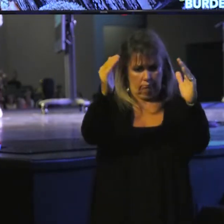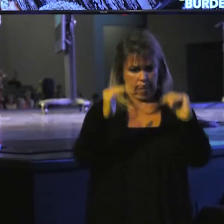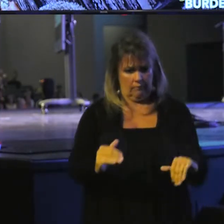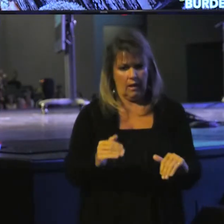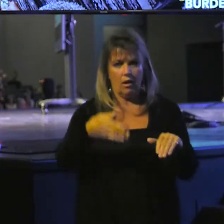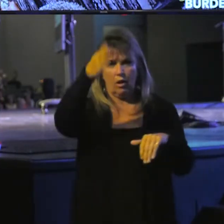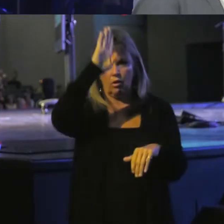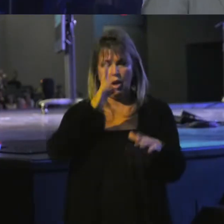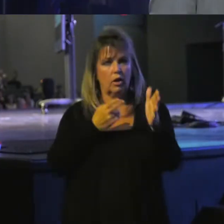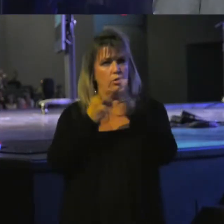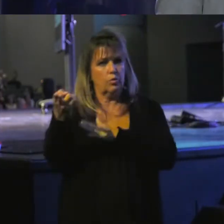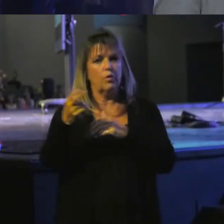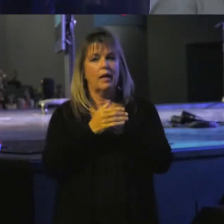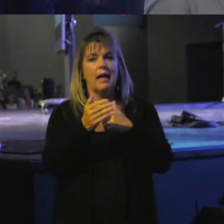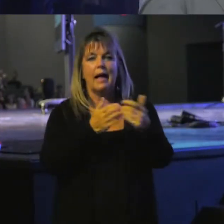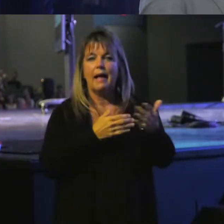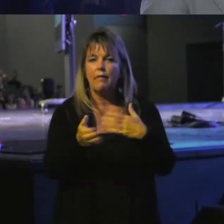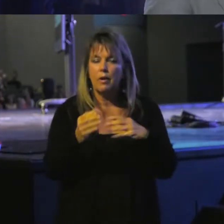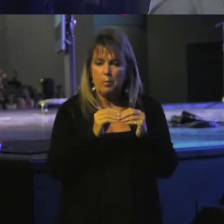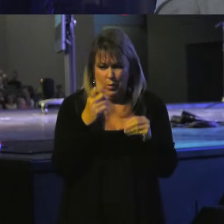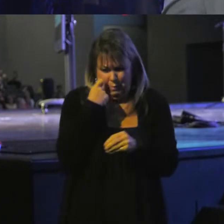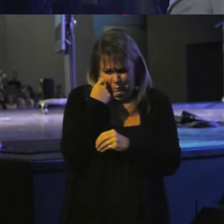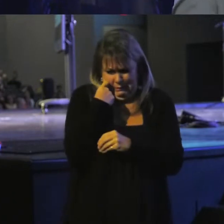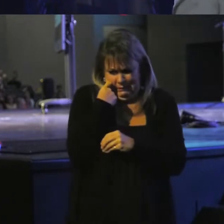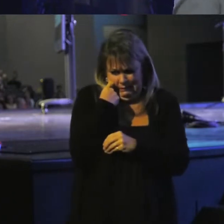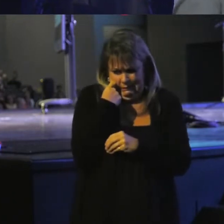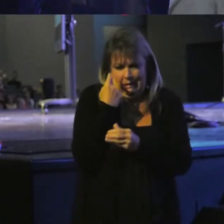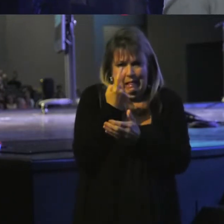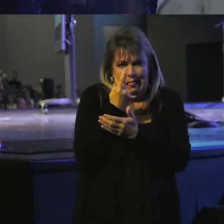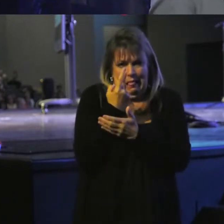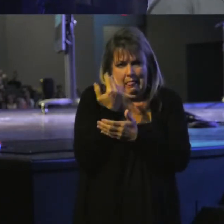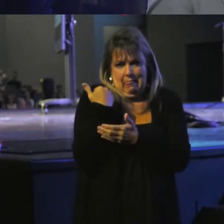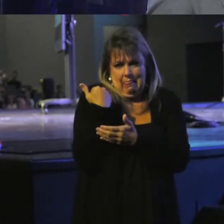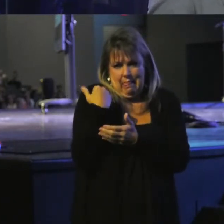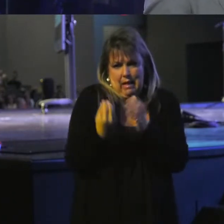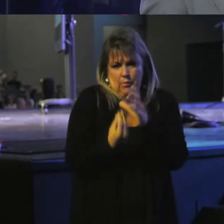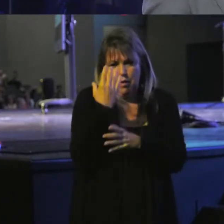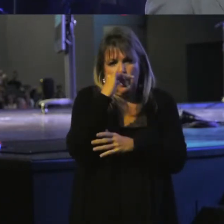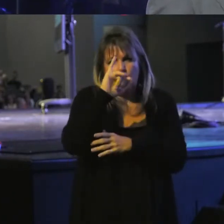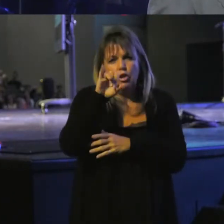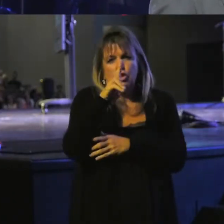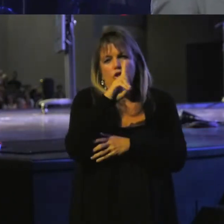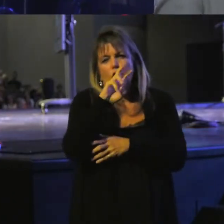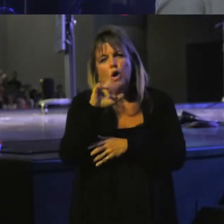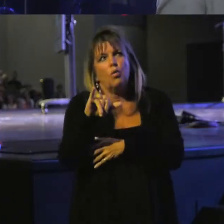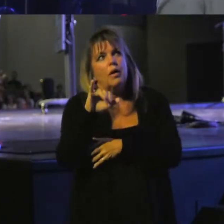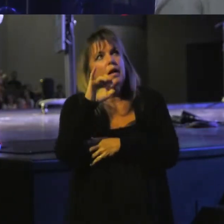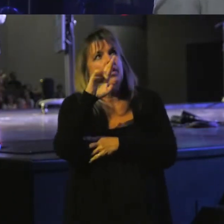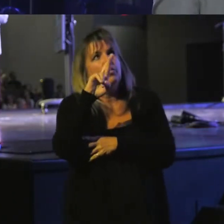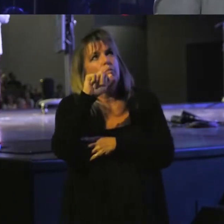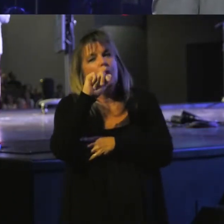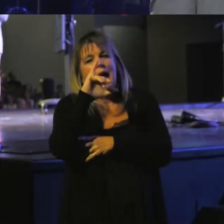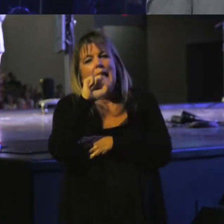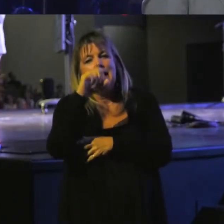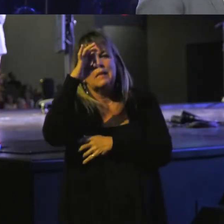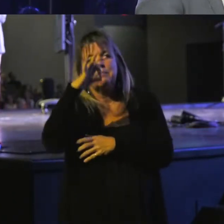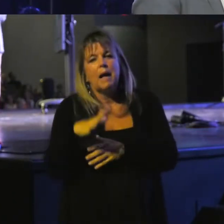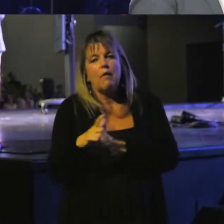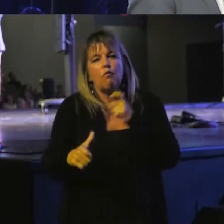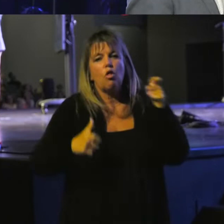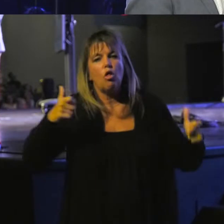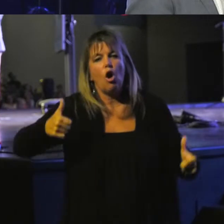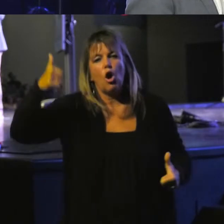truth of God's Word. Even more recently, last spring, Jody Ray is the pastor of the